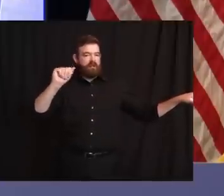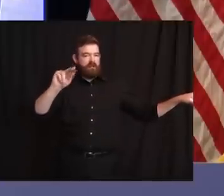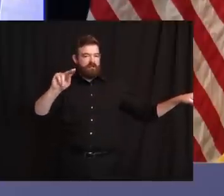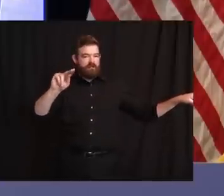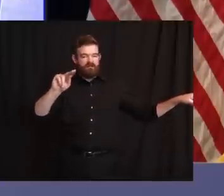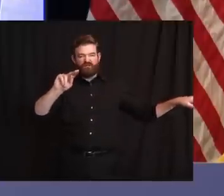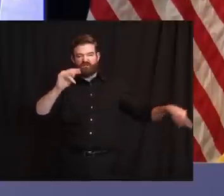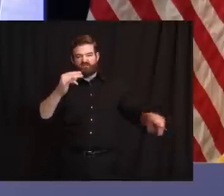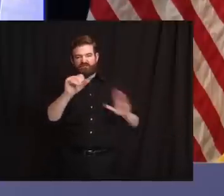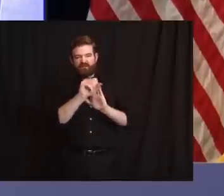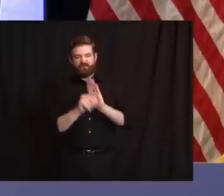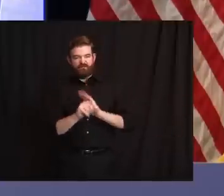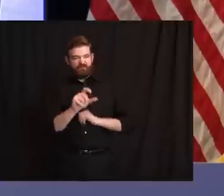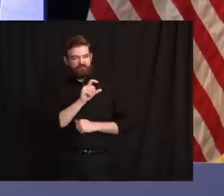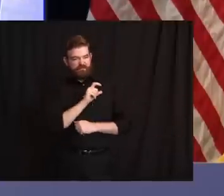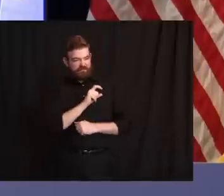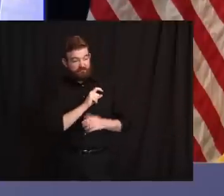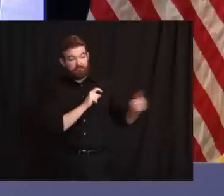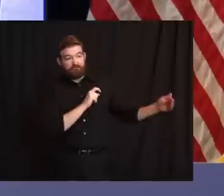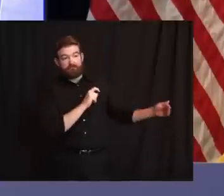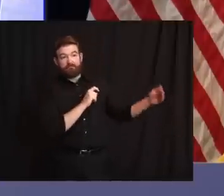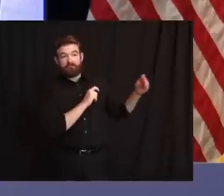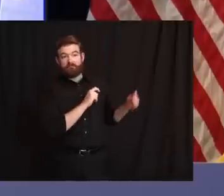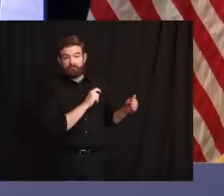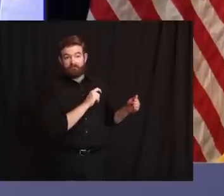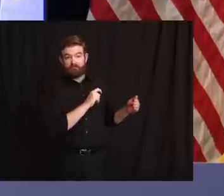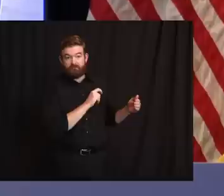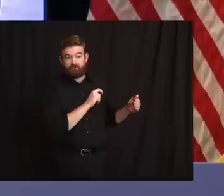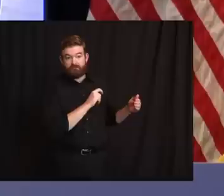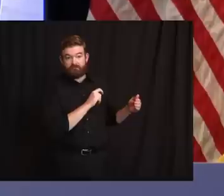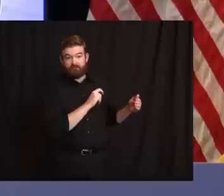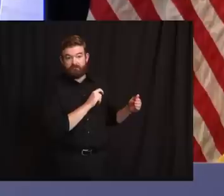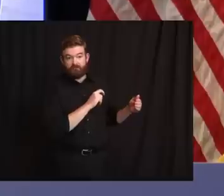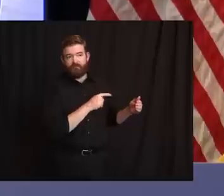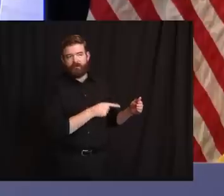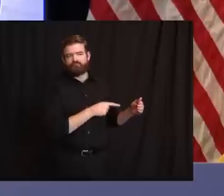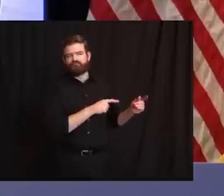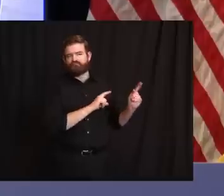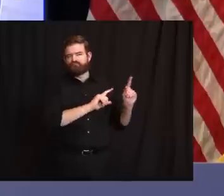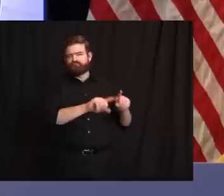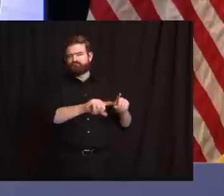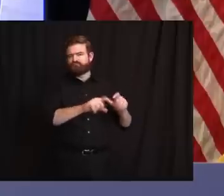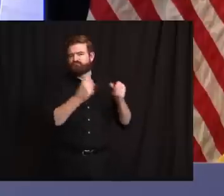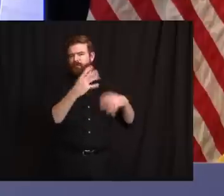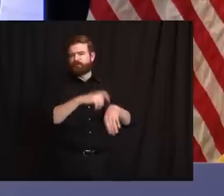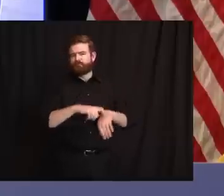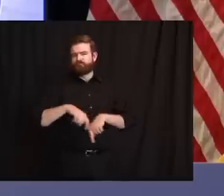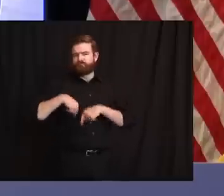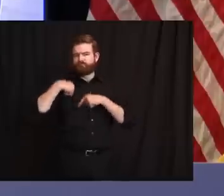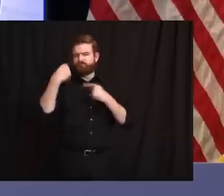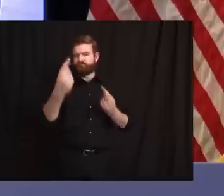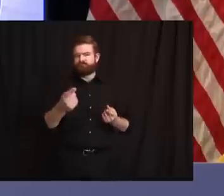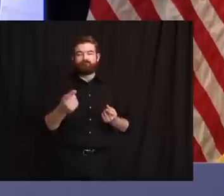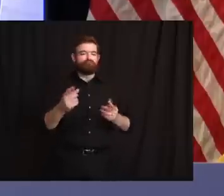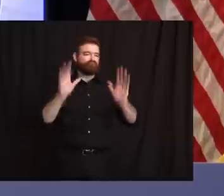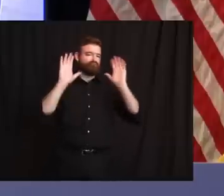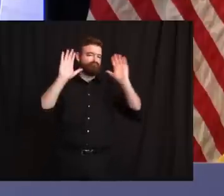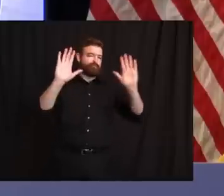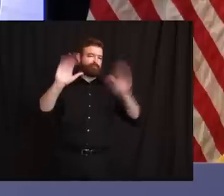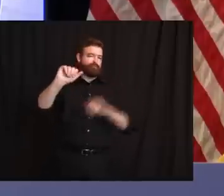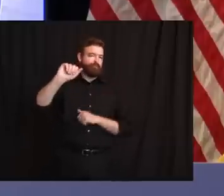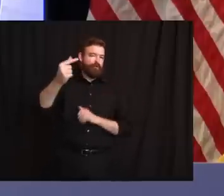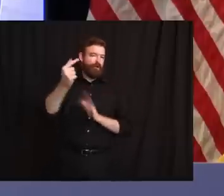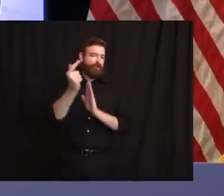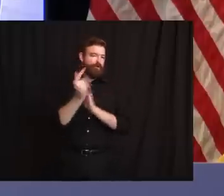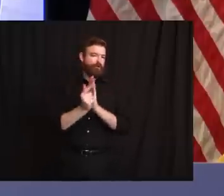honor today to be joined by the guy to my left, who has been with us many times before, the great Attorney General of the great state of New Jersey, Gurbir Grewal.